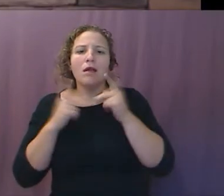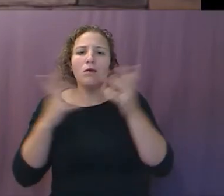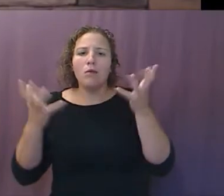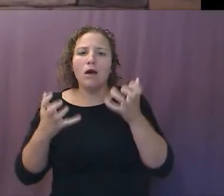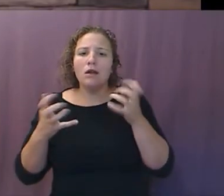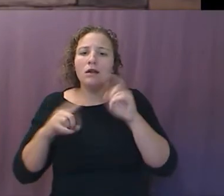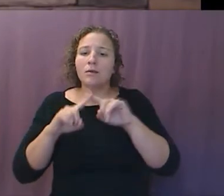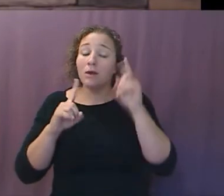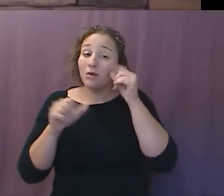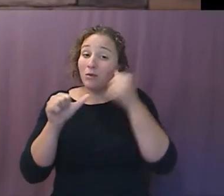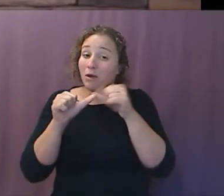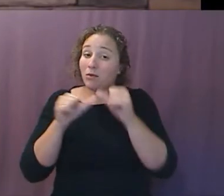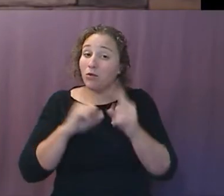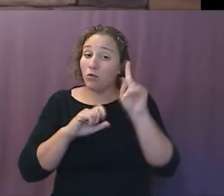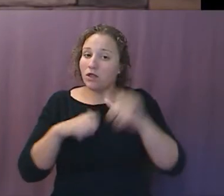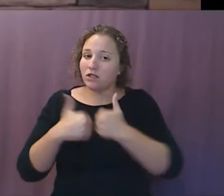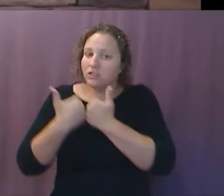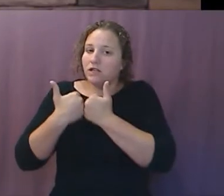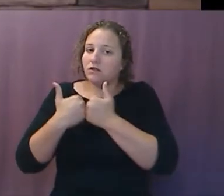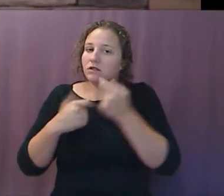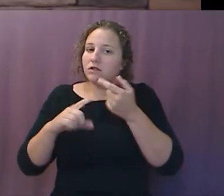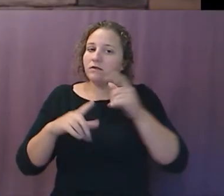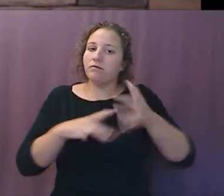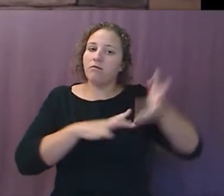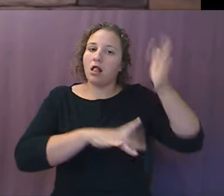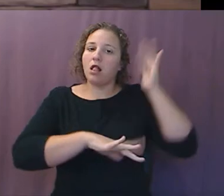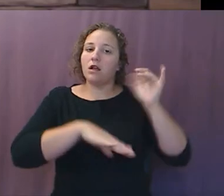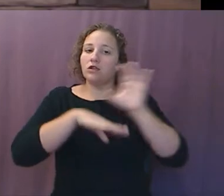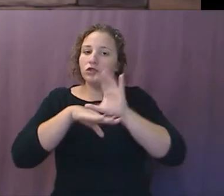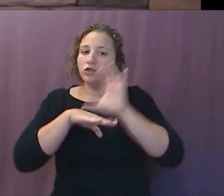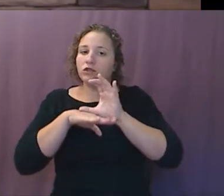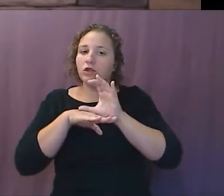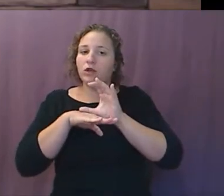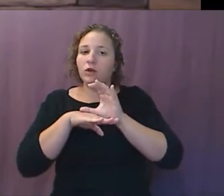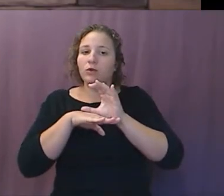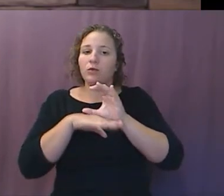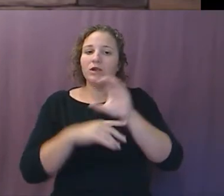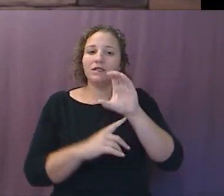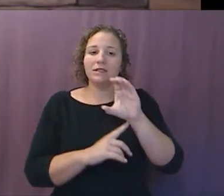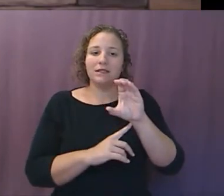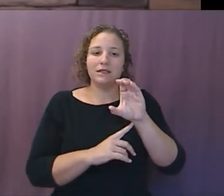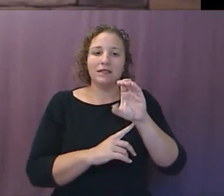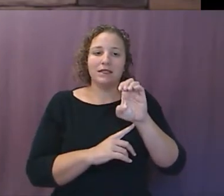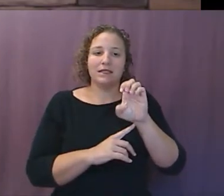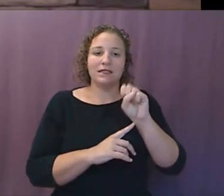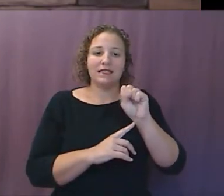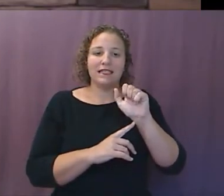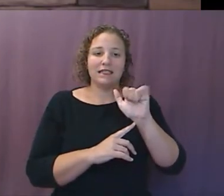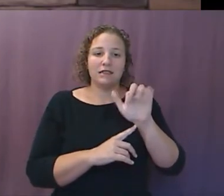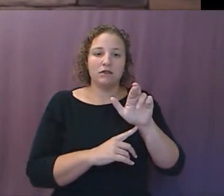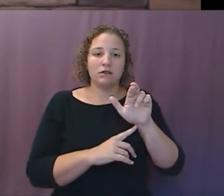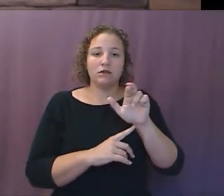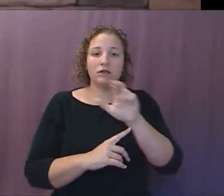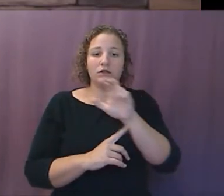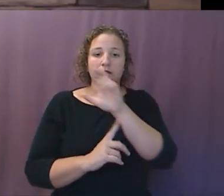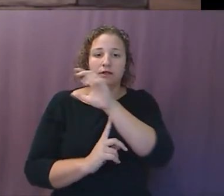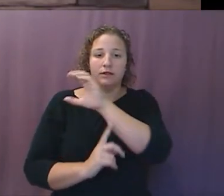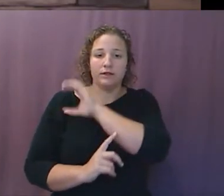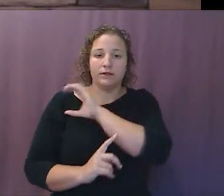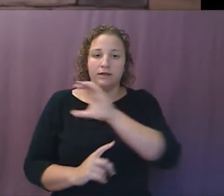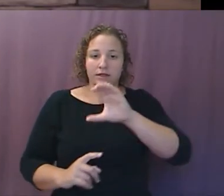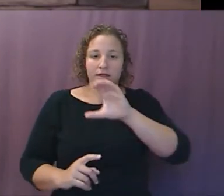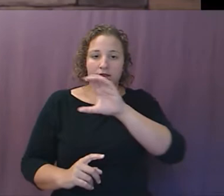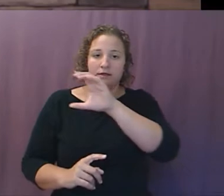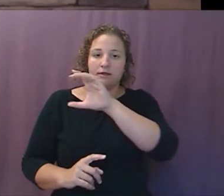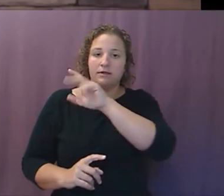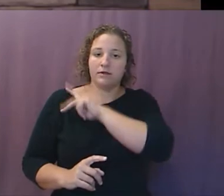that Roman Empire was Caesar worship. I mean, you remember that? And they were told they had to take a pinch of incense and they had to offer to the image of